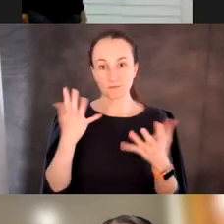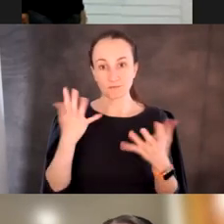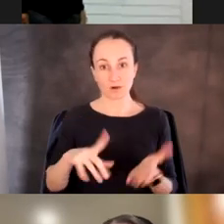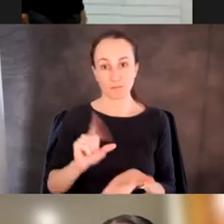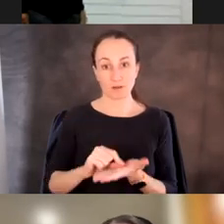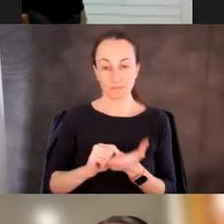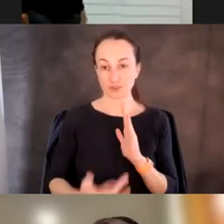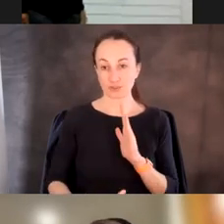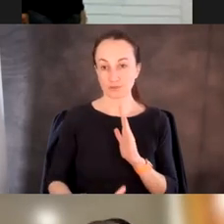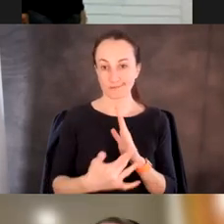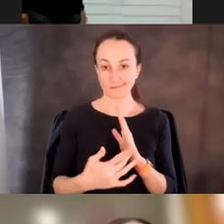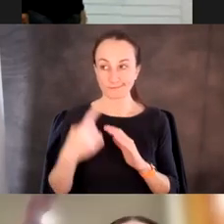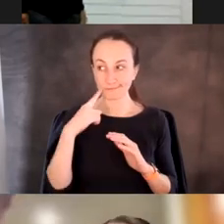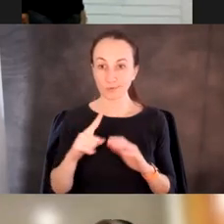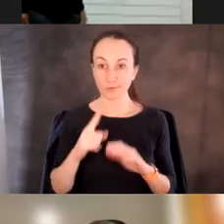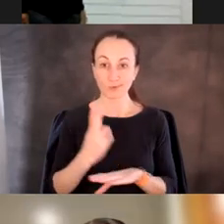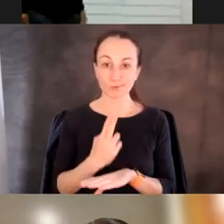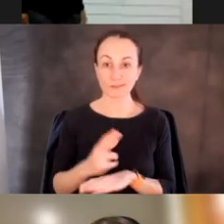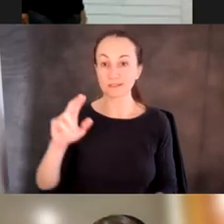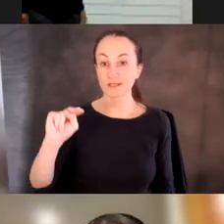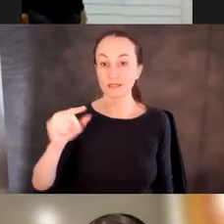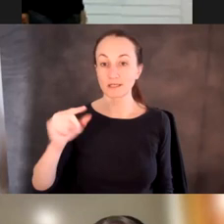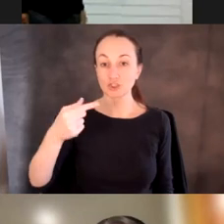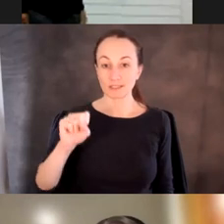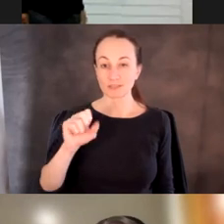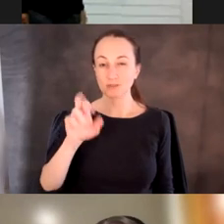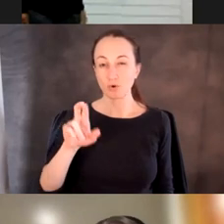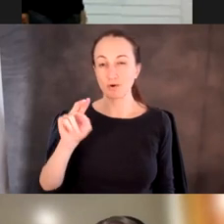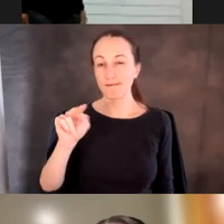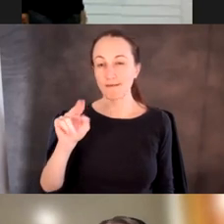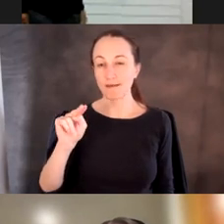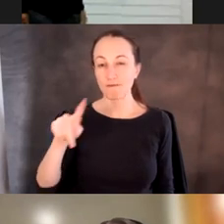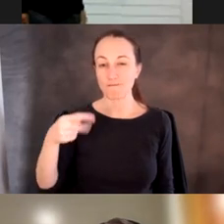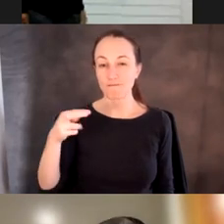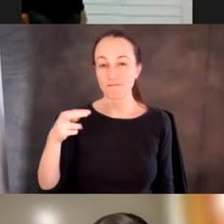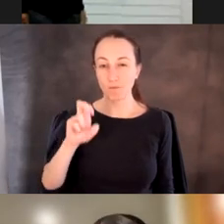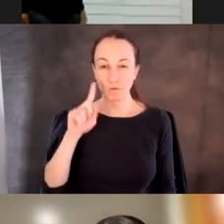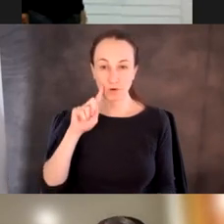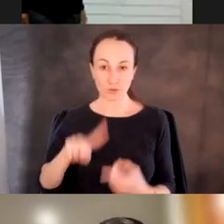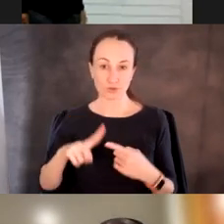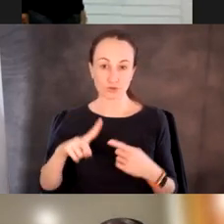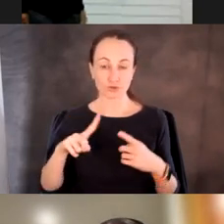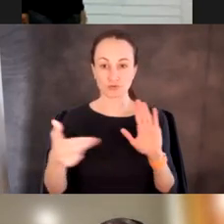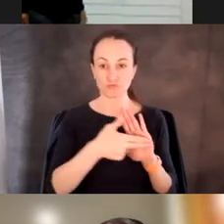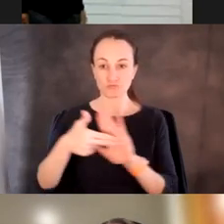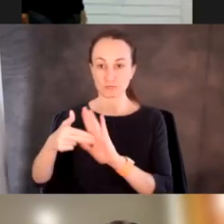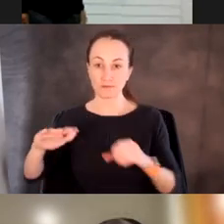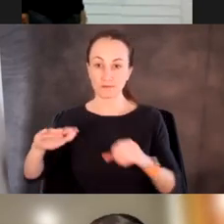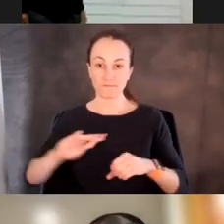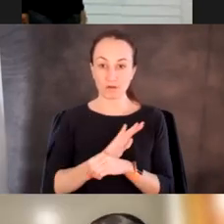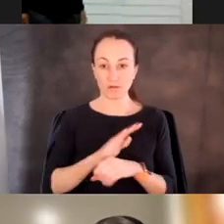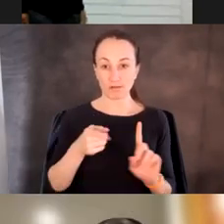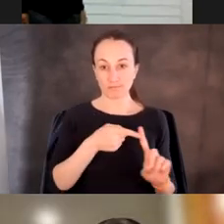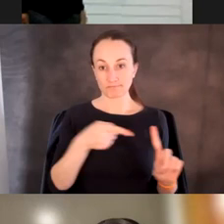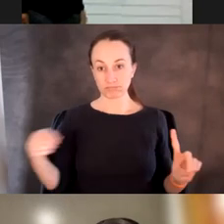for using NGS or nanopore, a few different ways of doing it to characterize full length genotypes for,